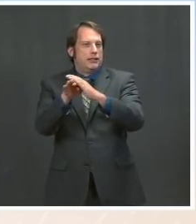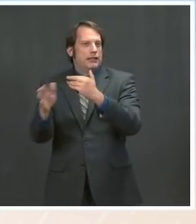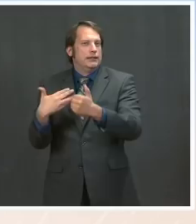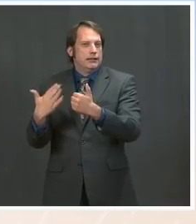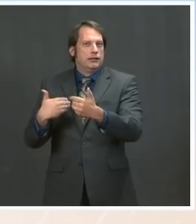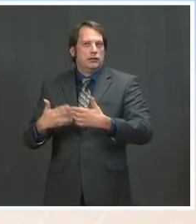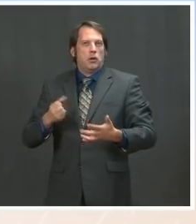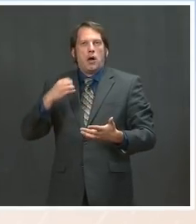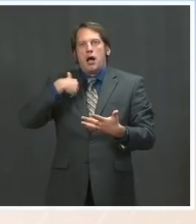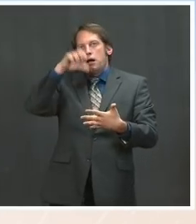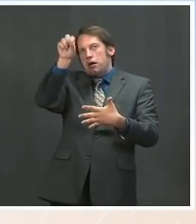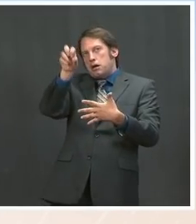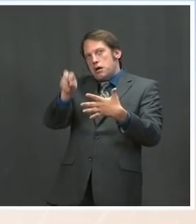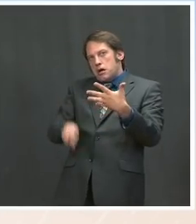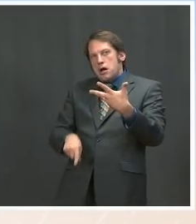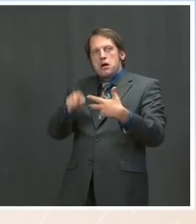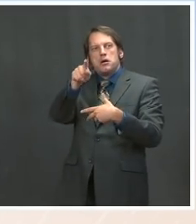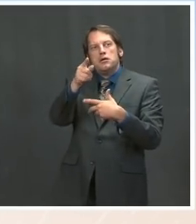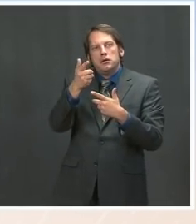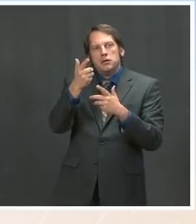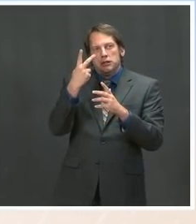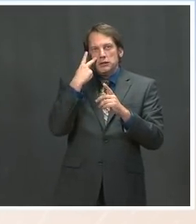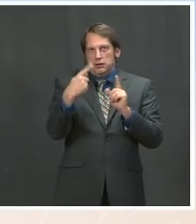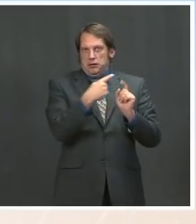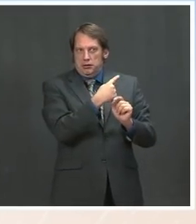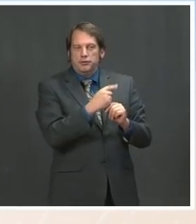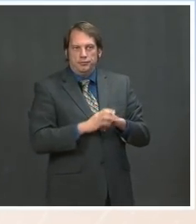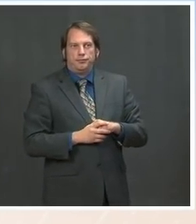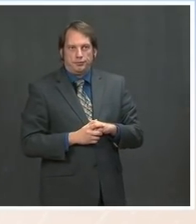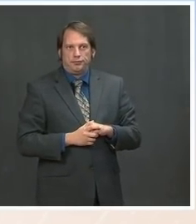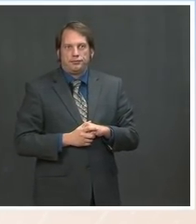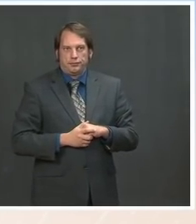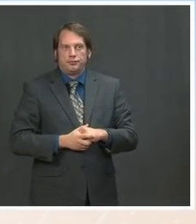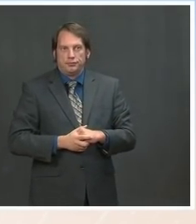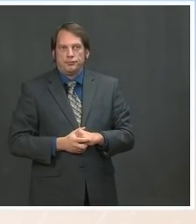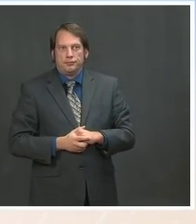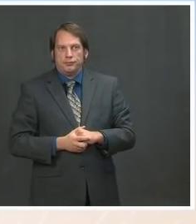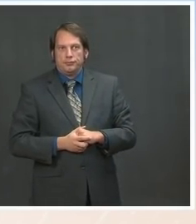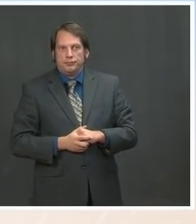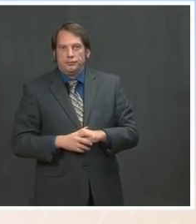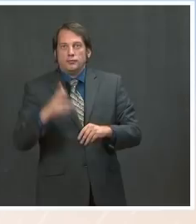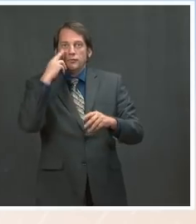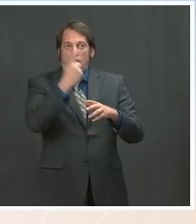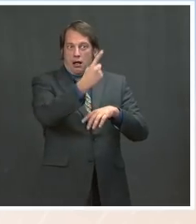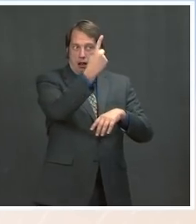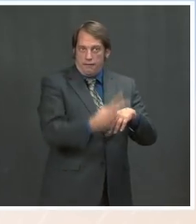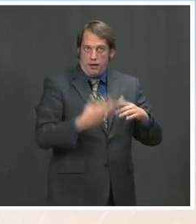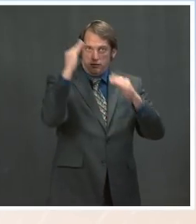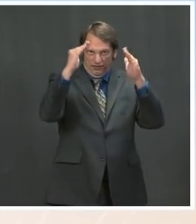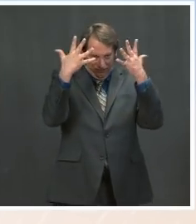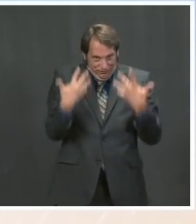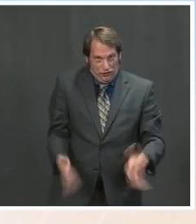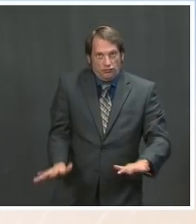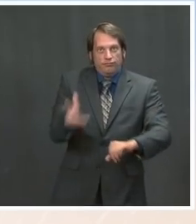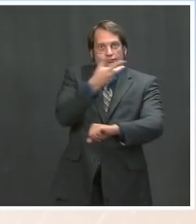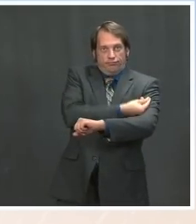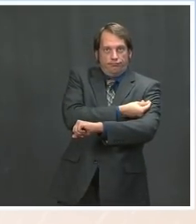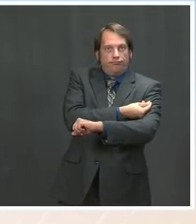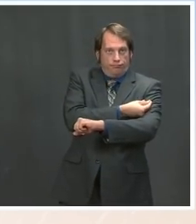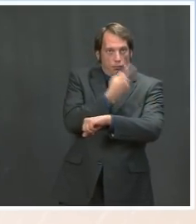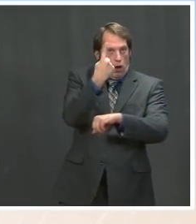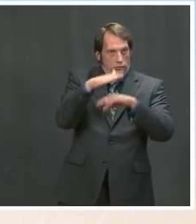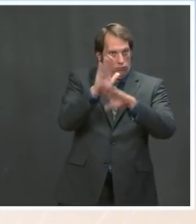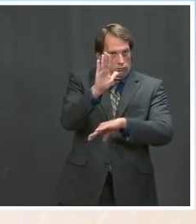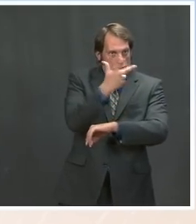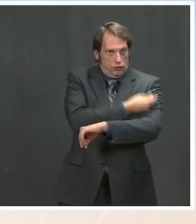More than half of all adults in America have now received at least one shot. More than 32 percent of adults are fully vaccinated. Eighty-one percent of